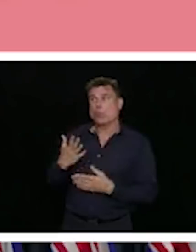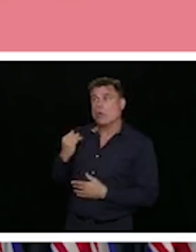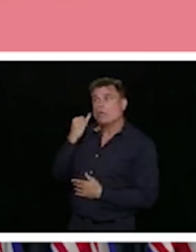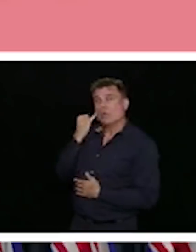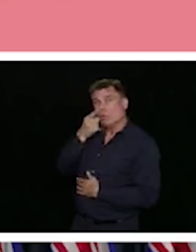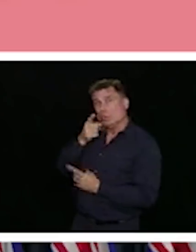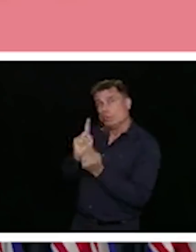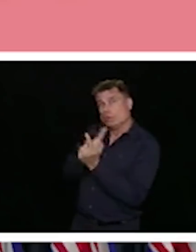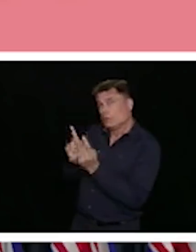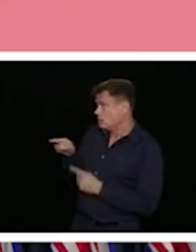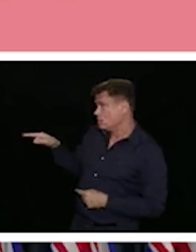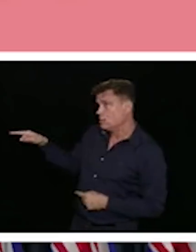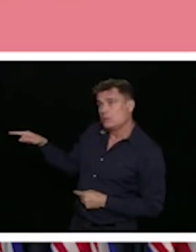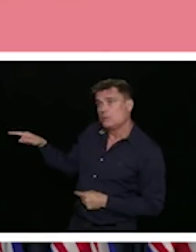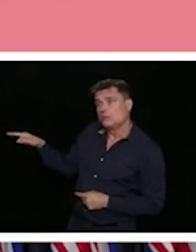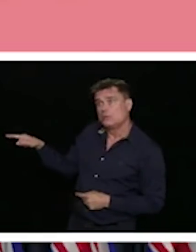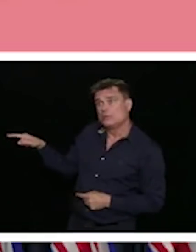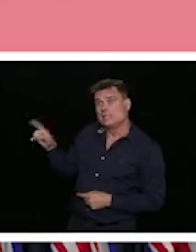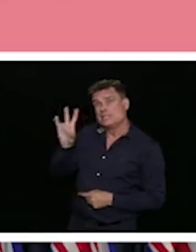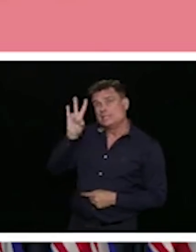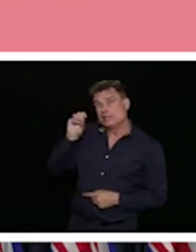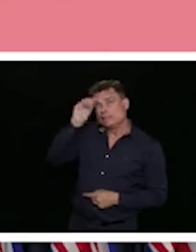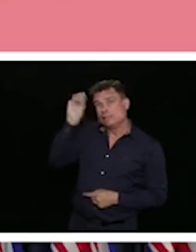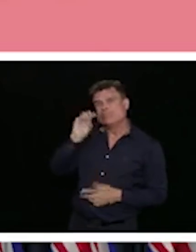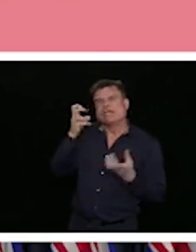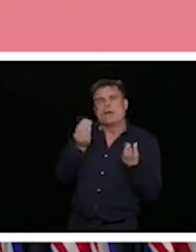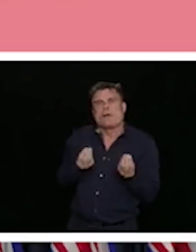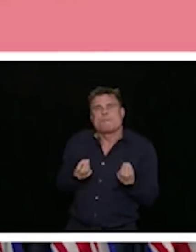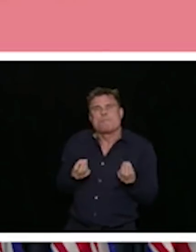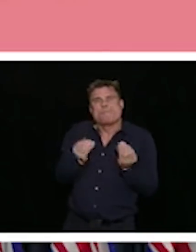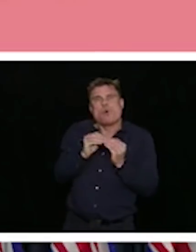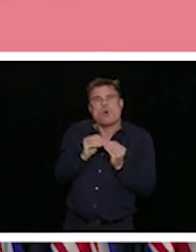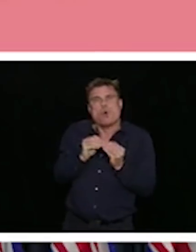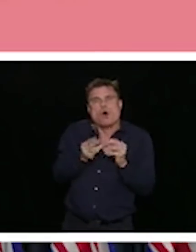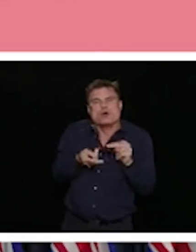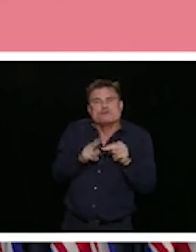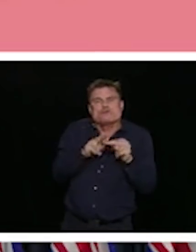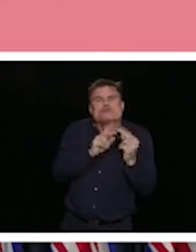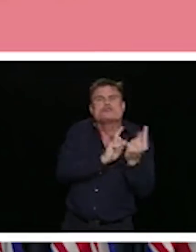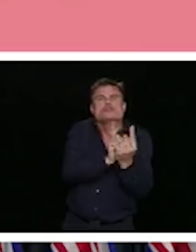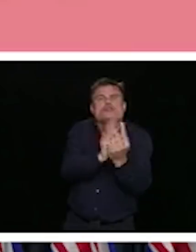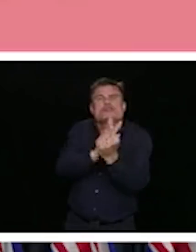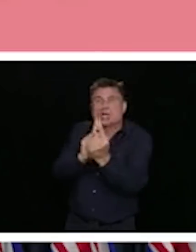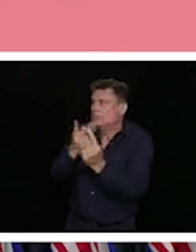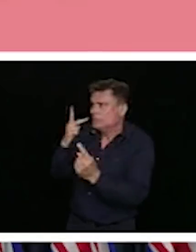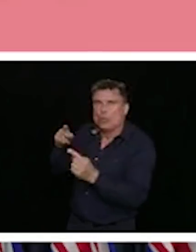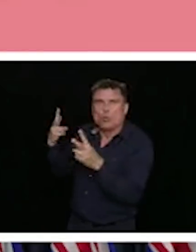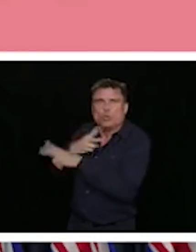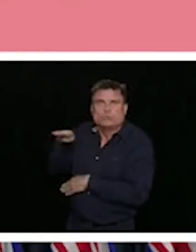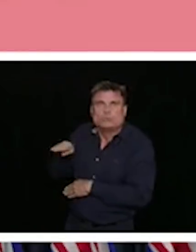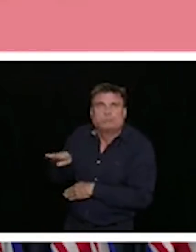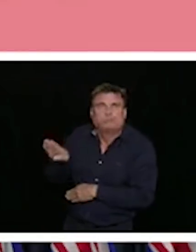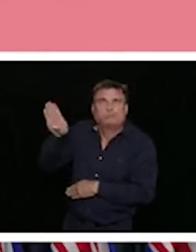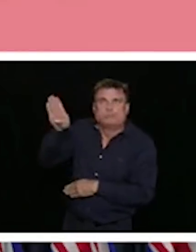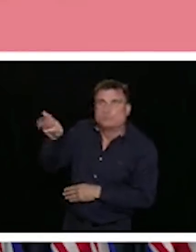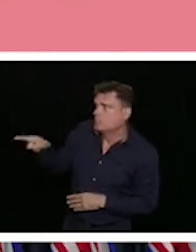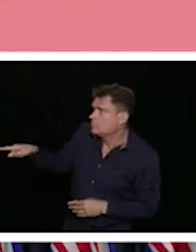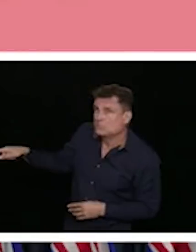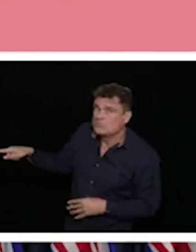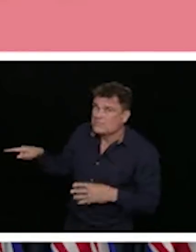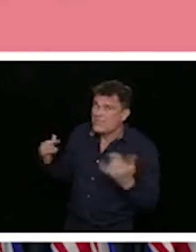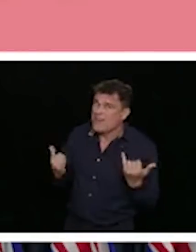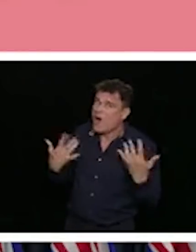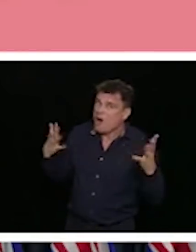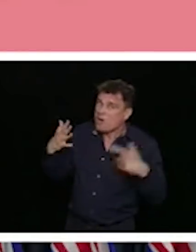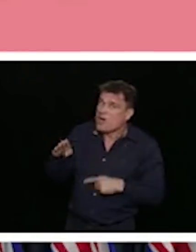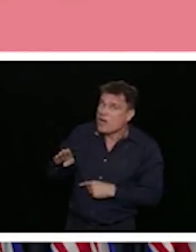uptick. This is concerning. This is concerning, but it is not foregone that we will have a rapid rebound. It